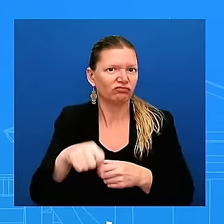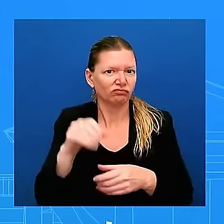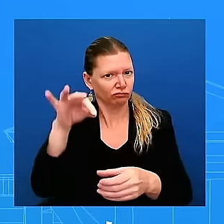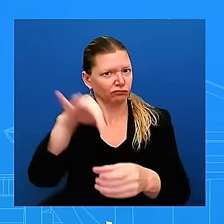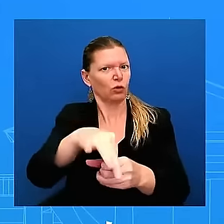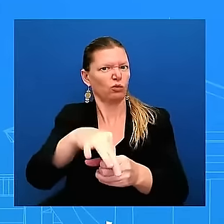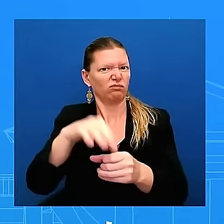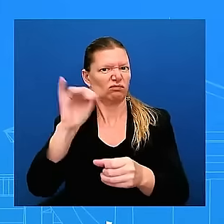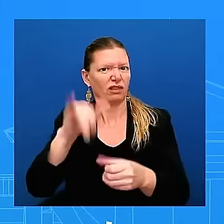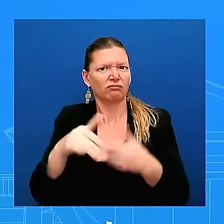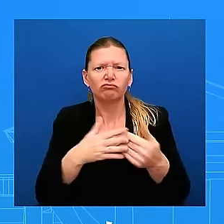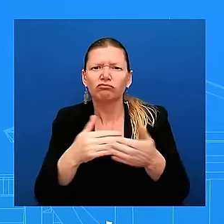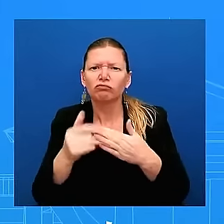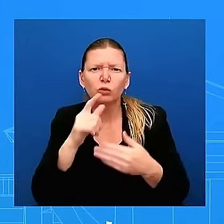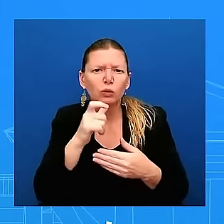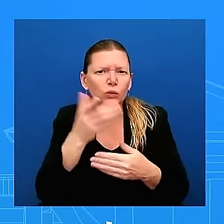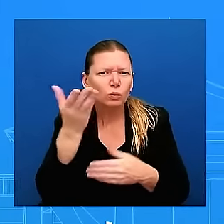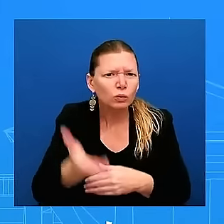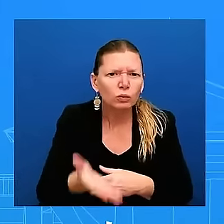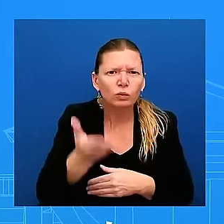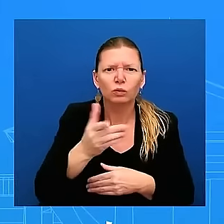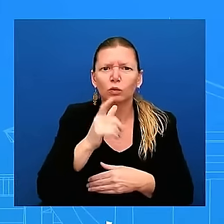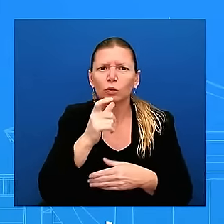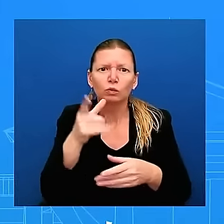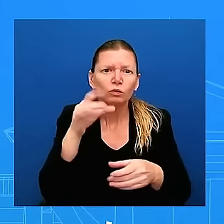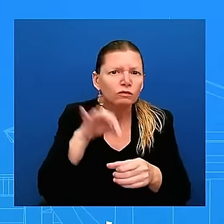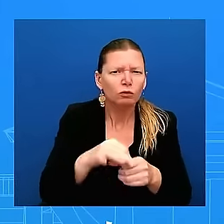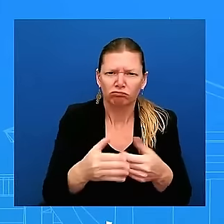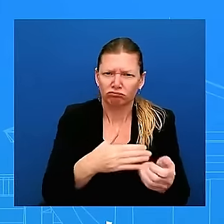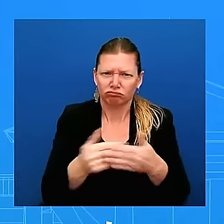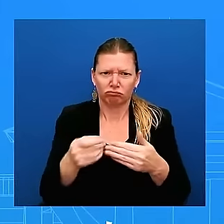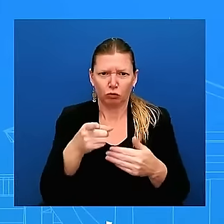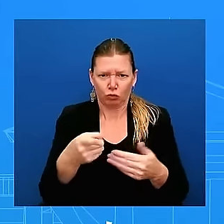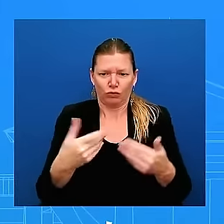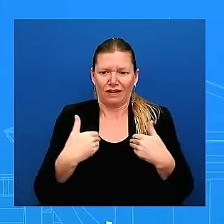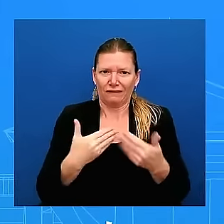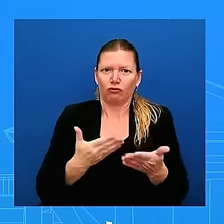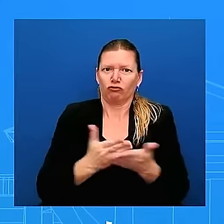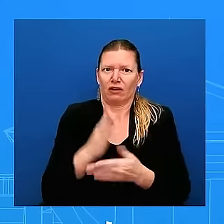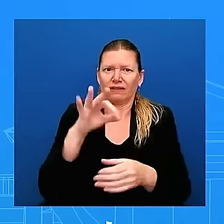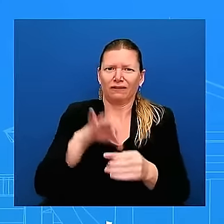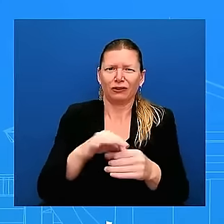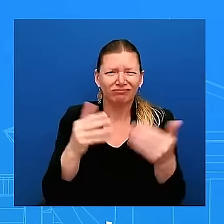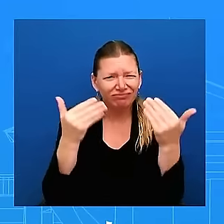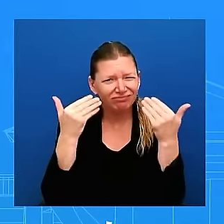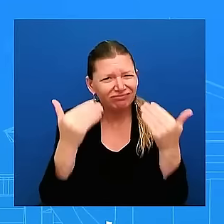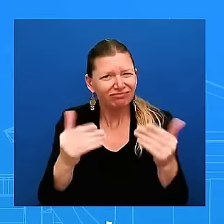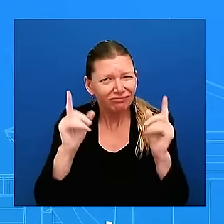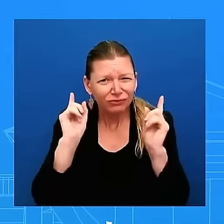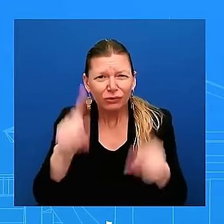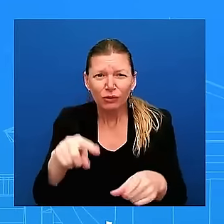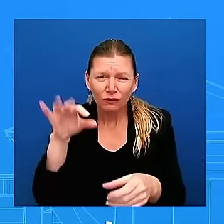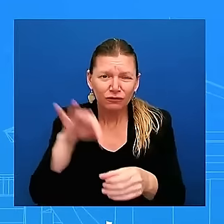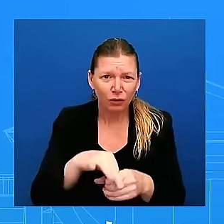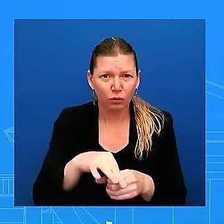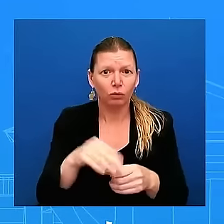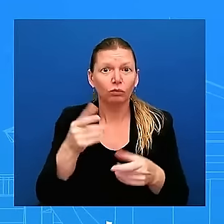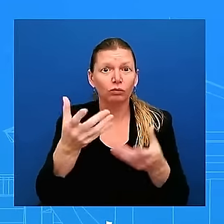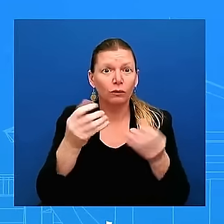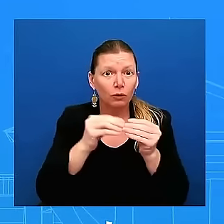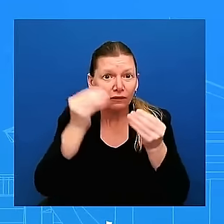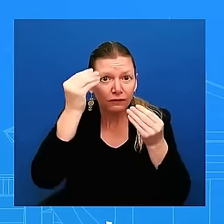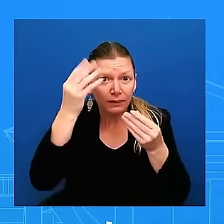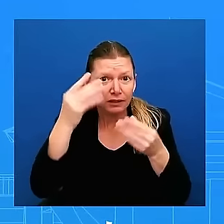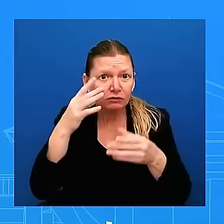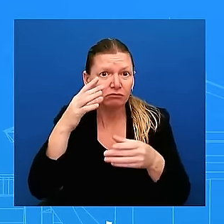for more information about registering to vote again this is about making it this is a nonpartisan effort about